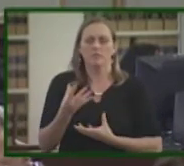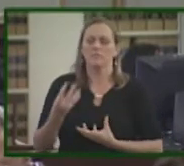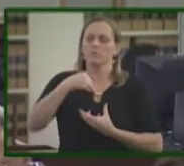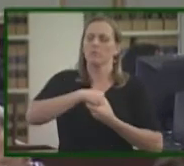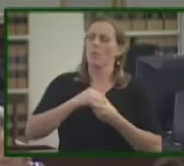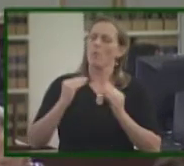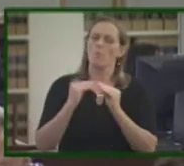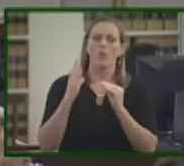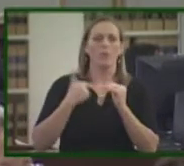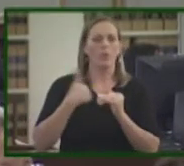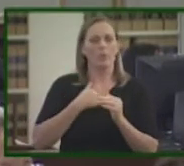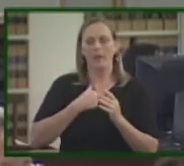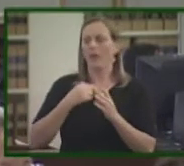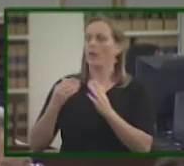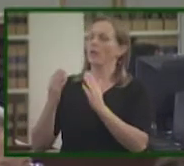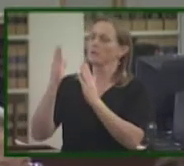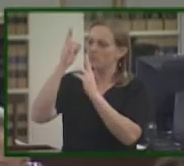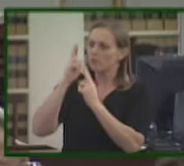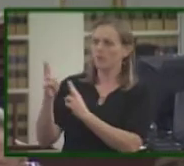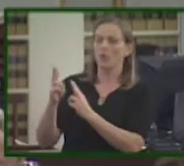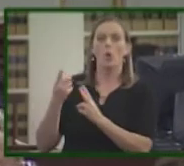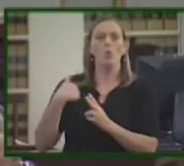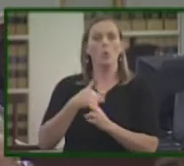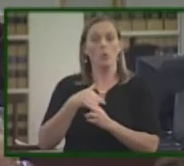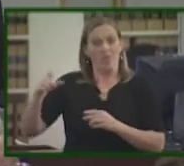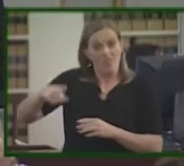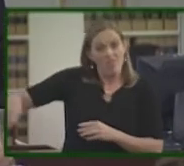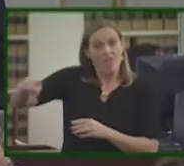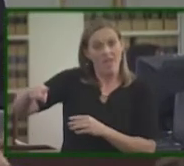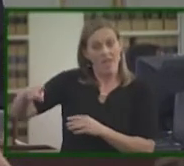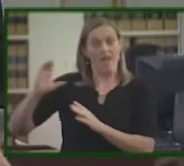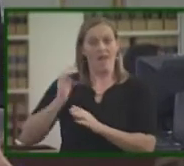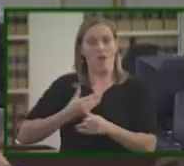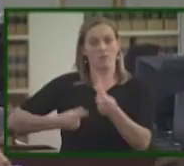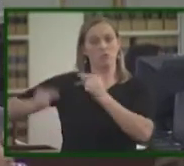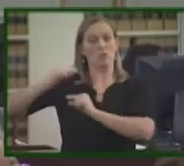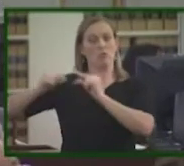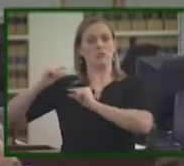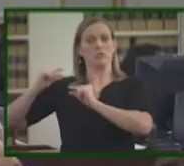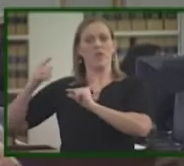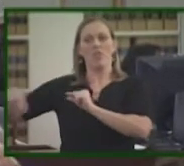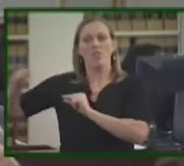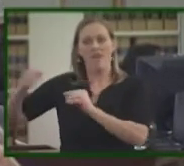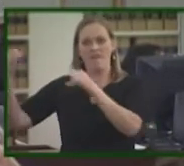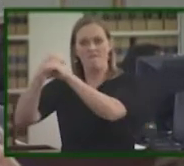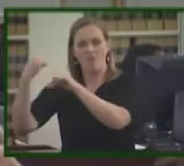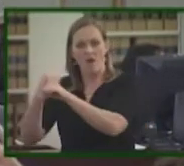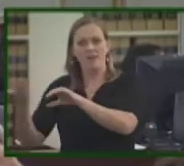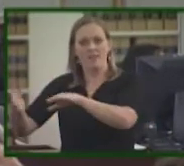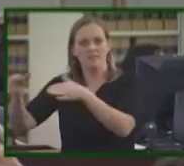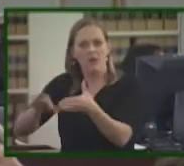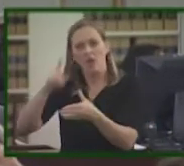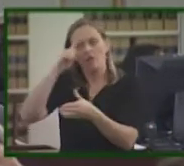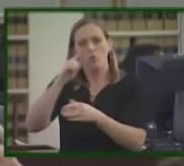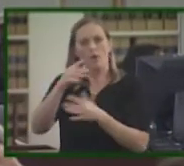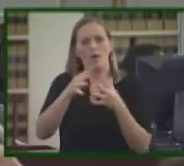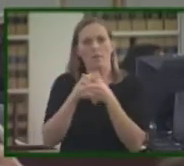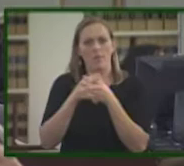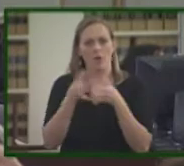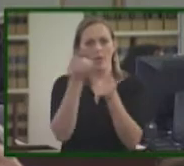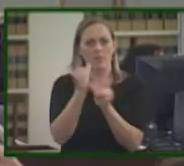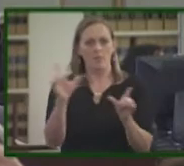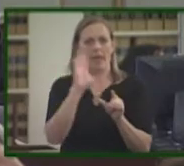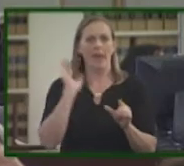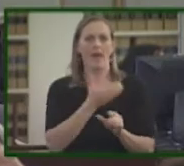beyond measure. They, we, have fought and died for American liberties and our